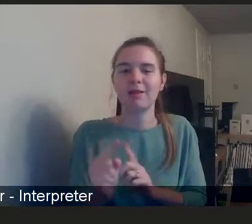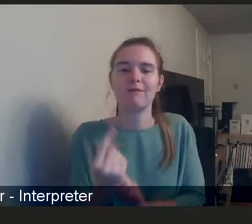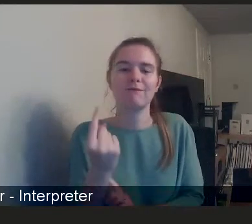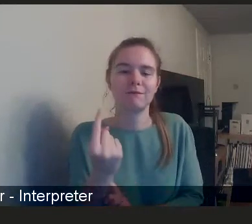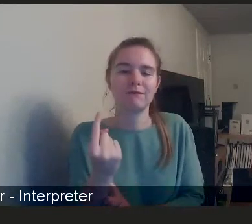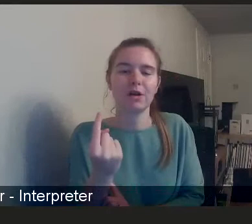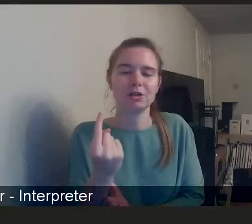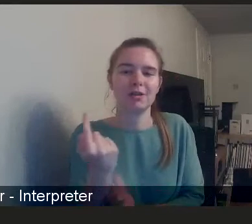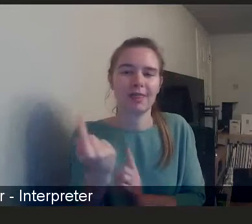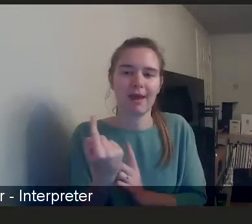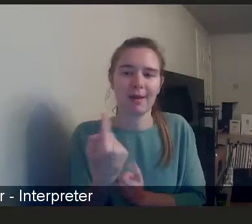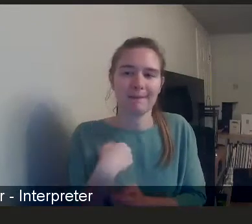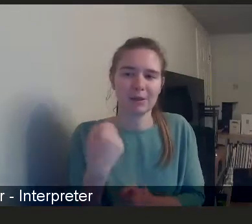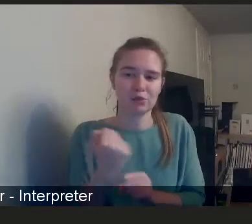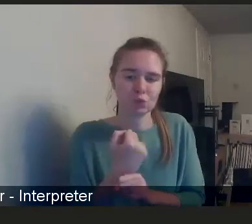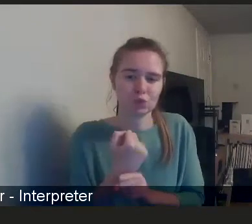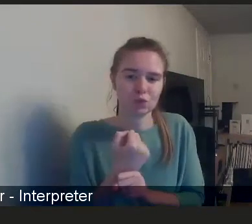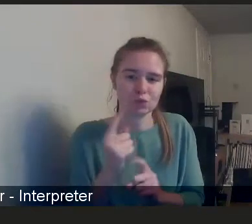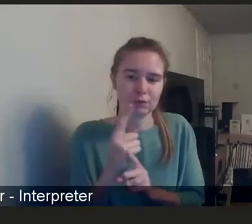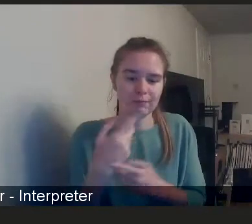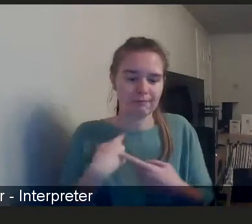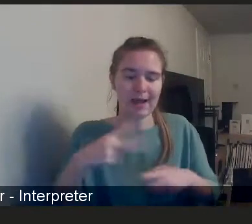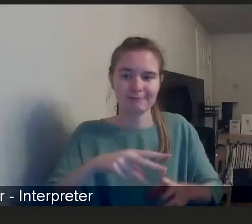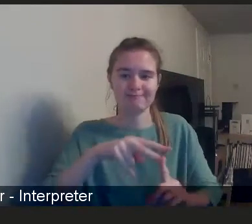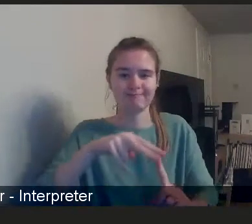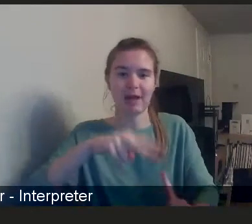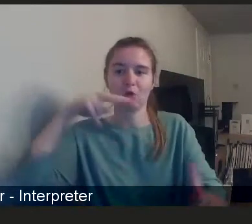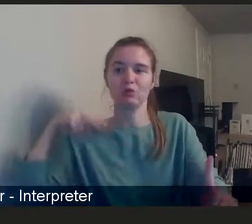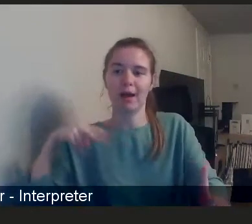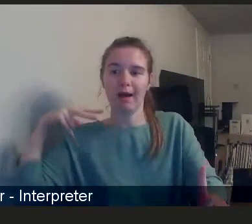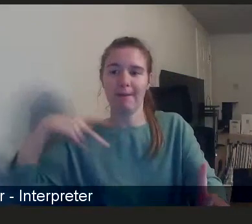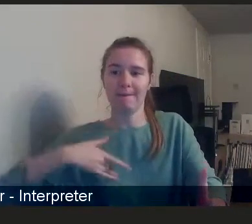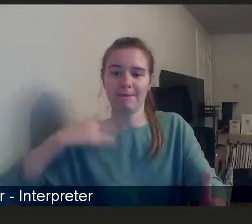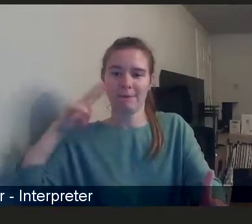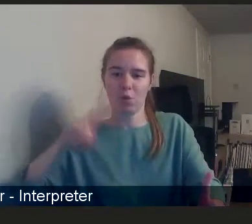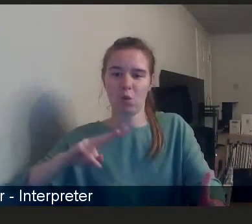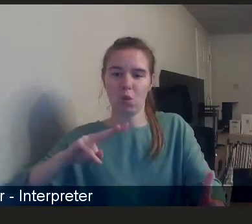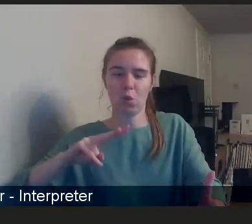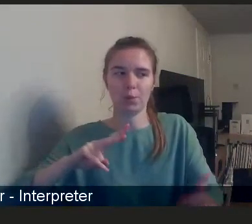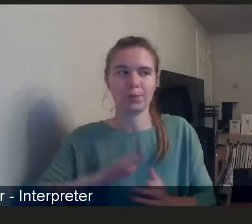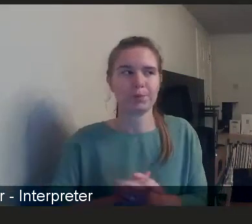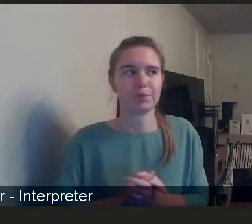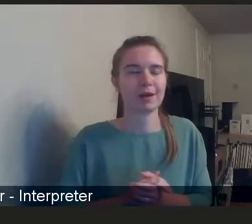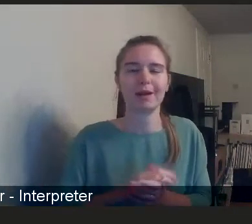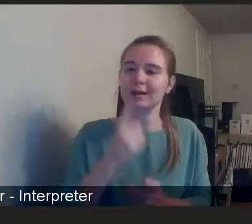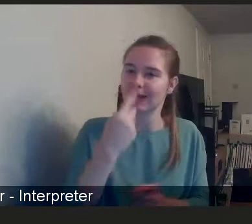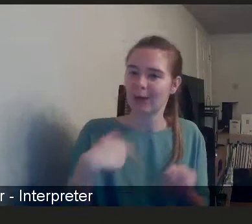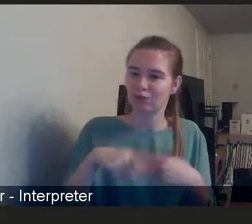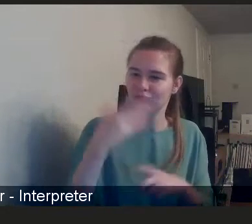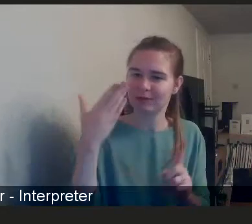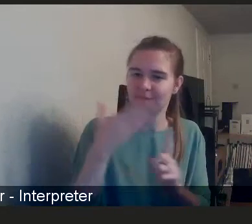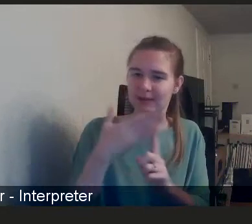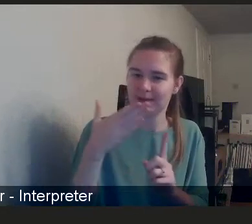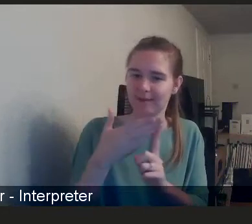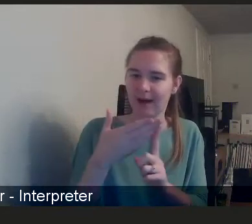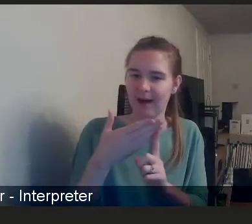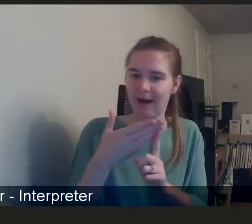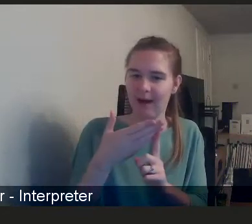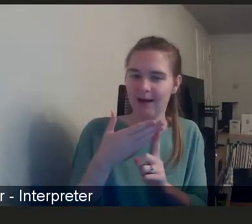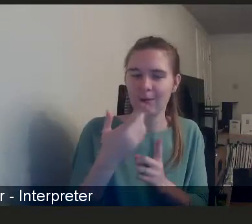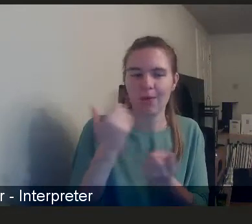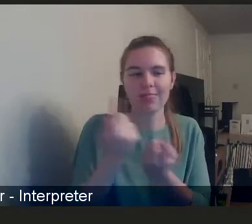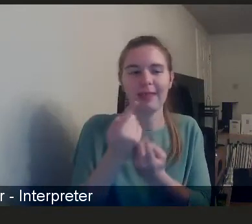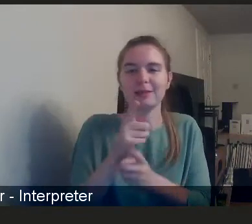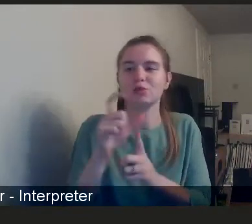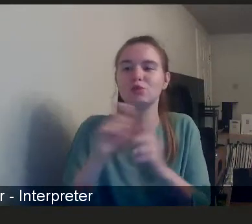first thing I would say from an outsider's perspective is to say, can, can we identify what are the assets in those